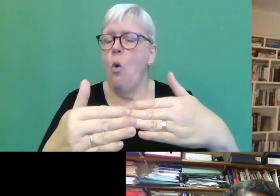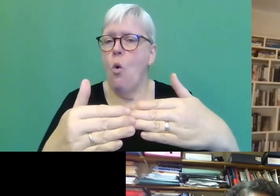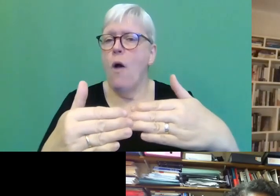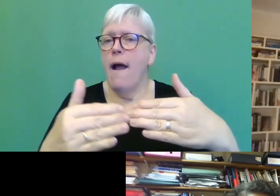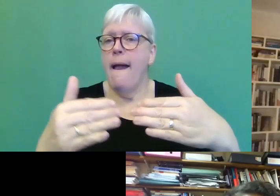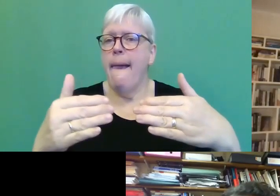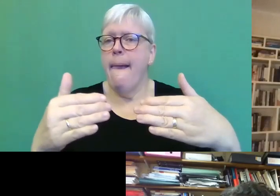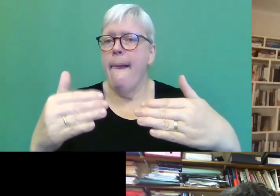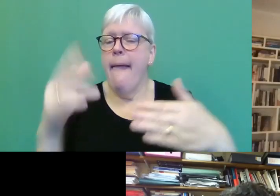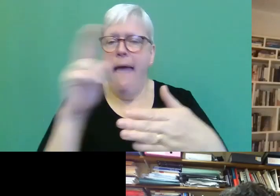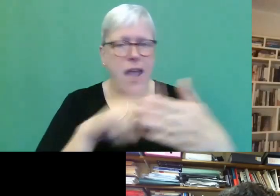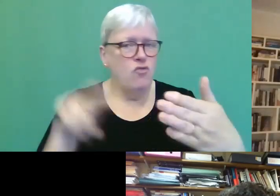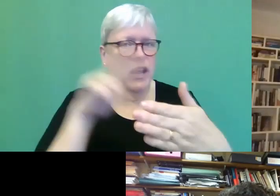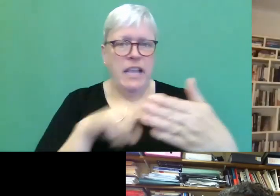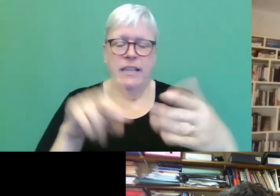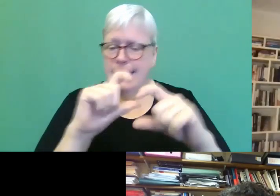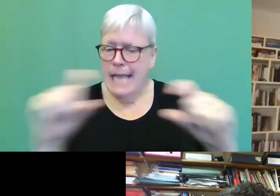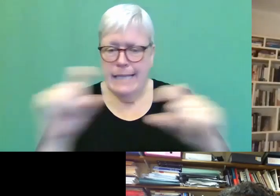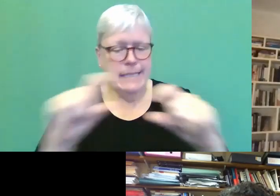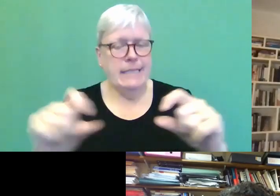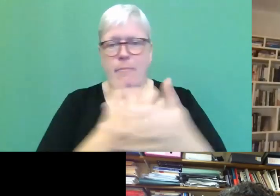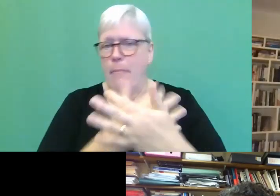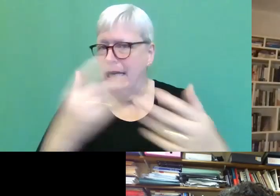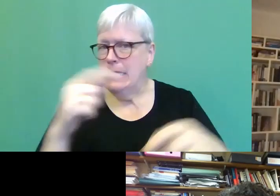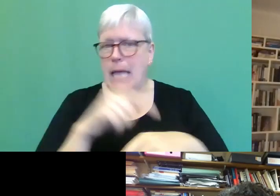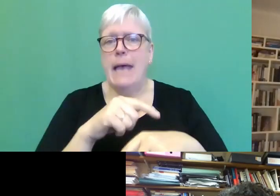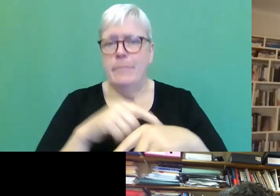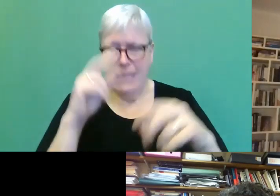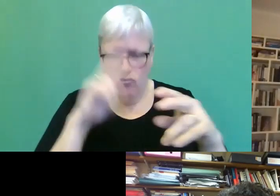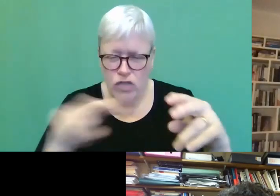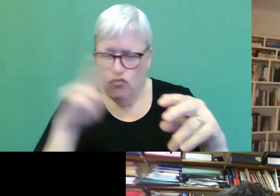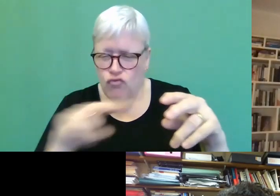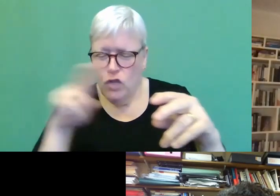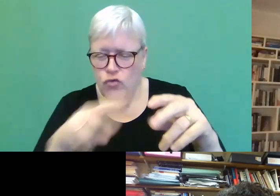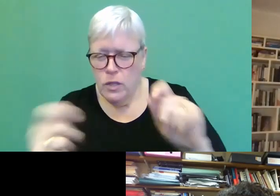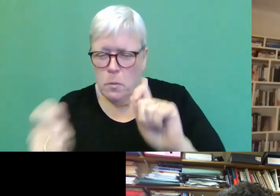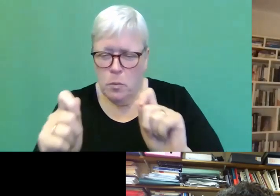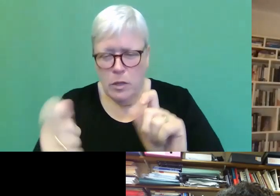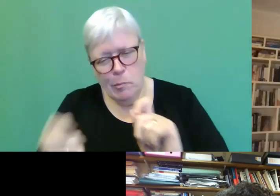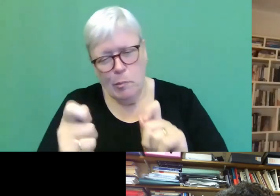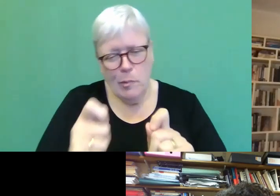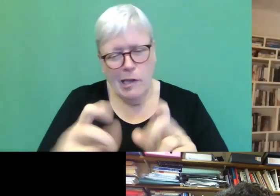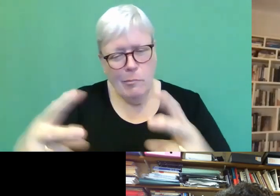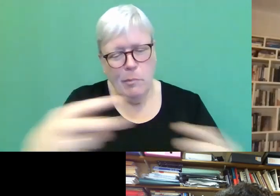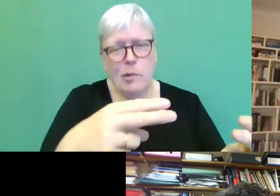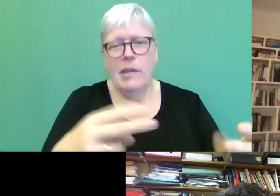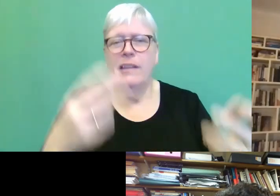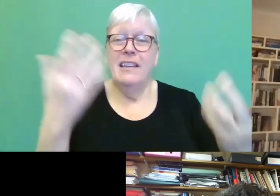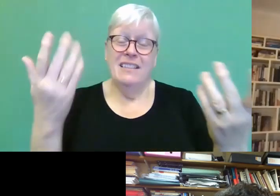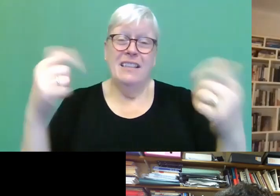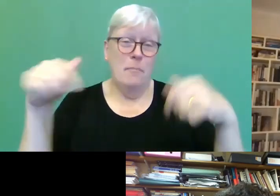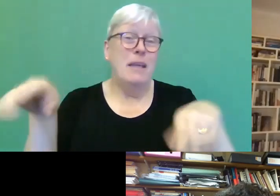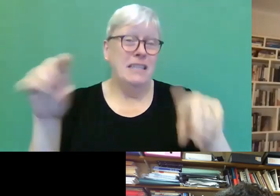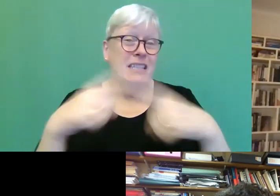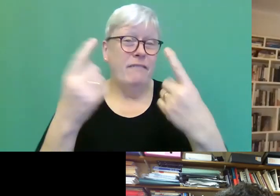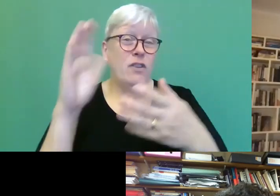I revisit sentences time and time and time again. Um, I mean, this book was a bit different actually than my previous books